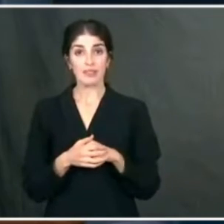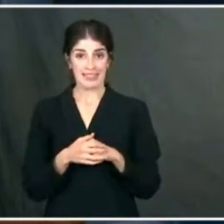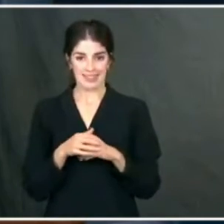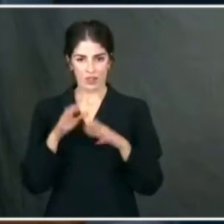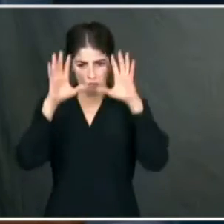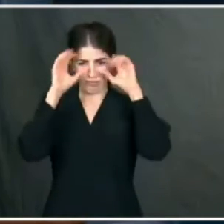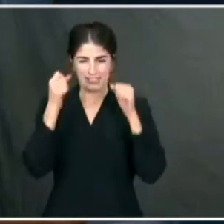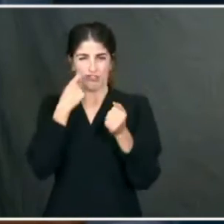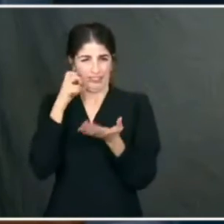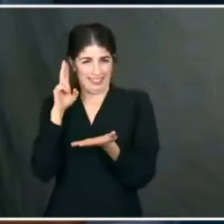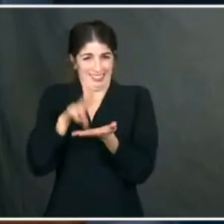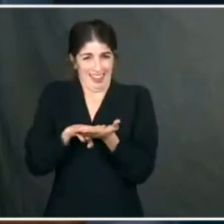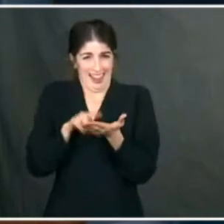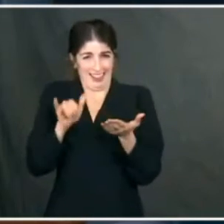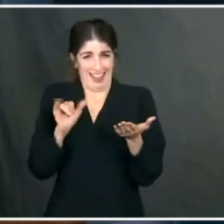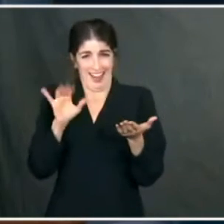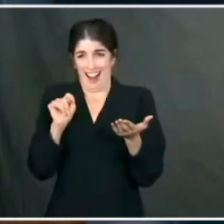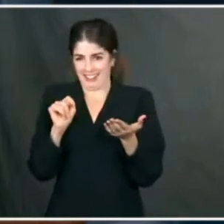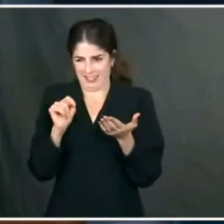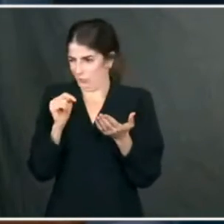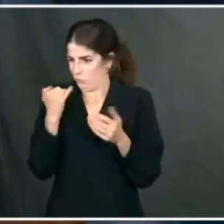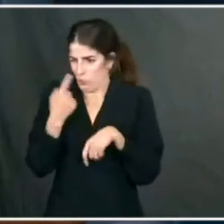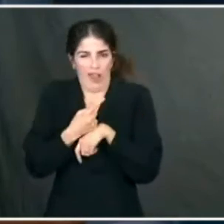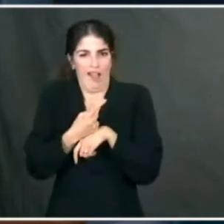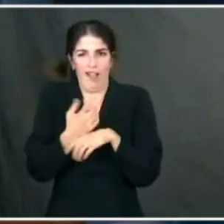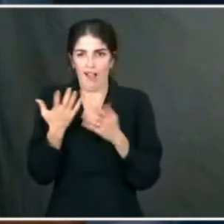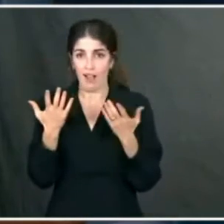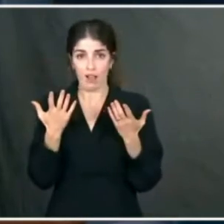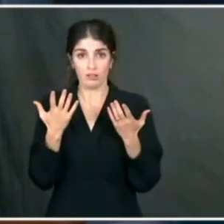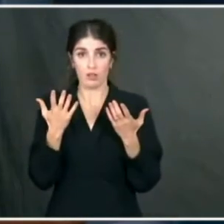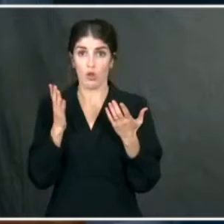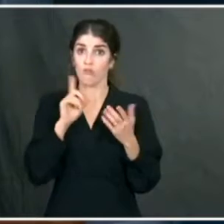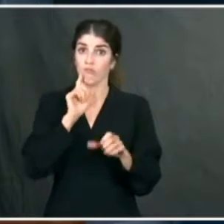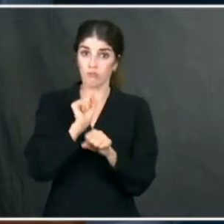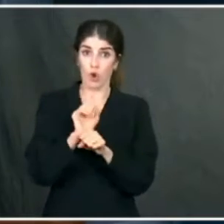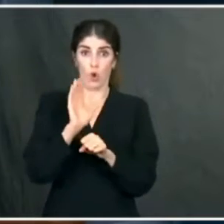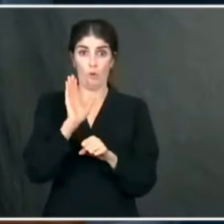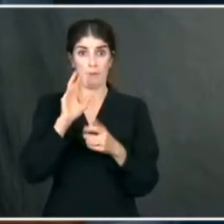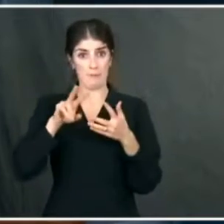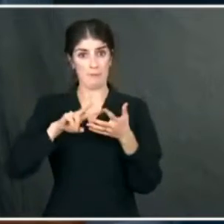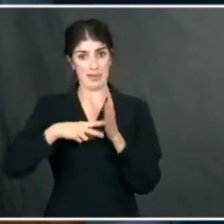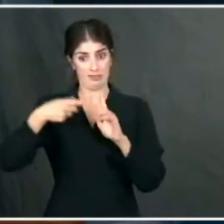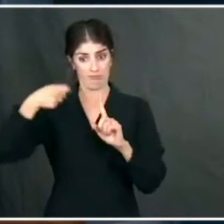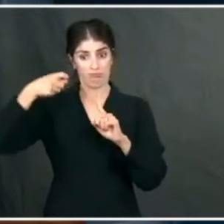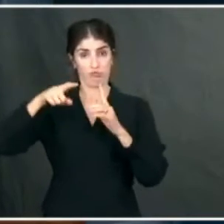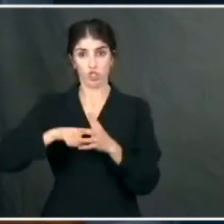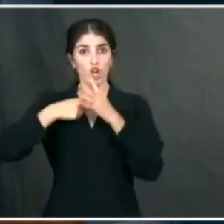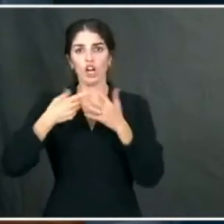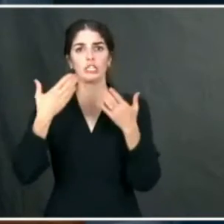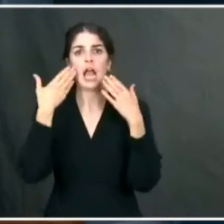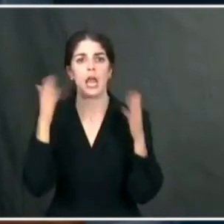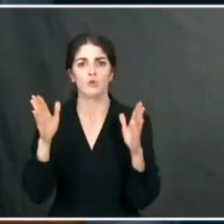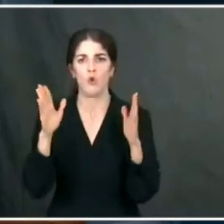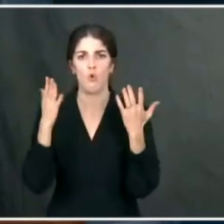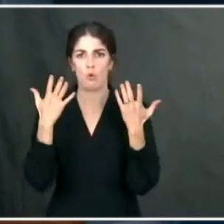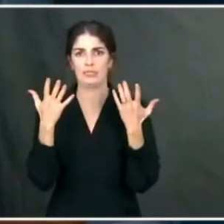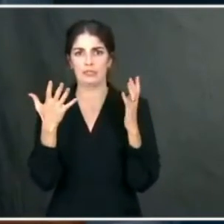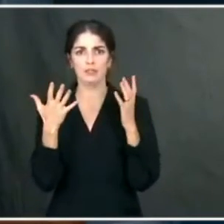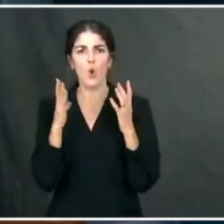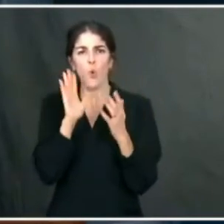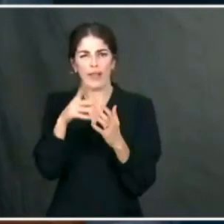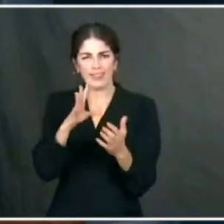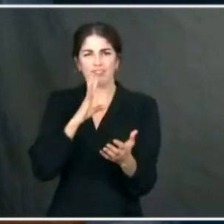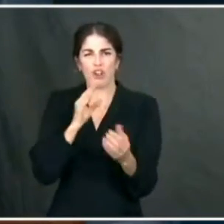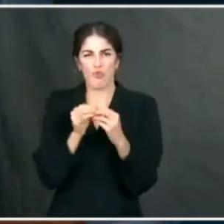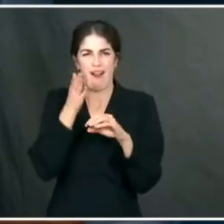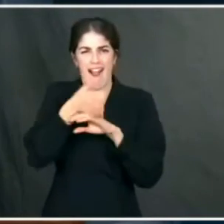afternoon. I'll have to just circle back with you on what it means, if it's officially invoked in this moment or if it takes some time. And we can circle back with you after the